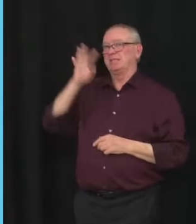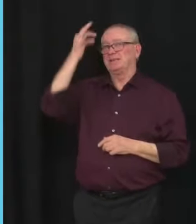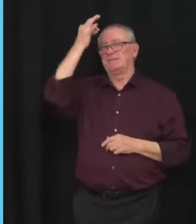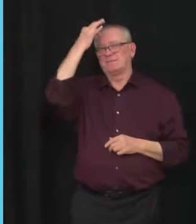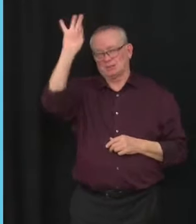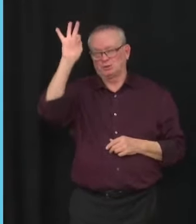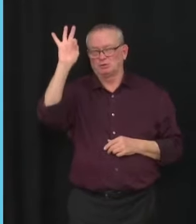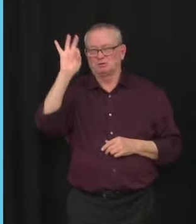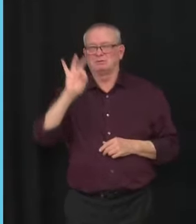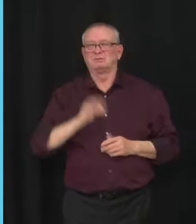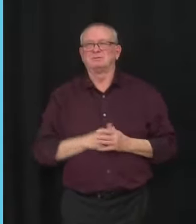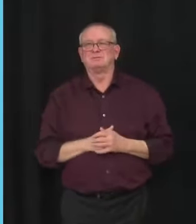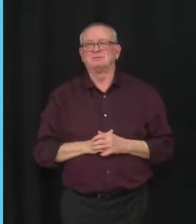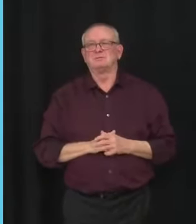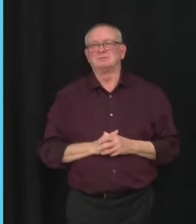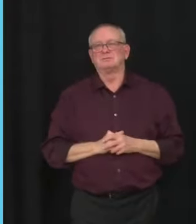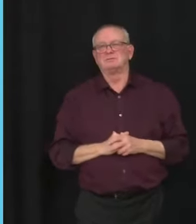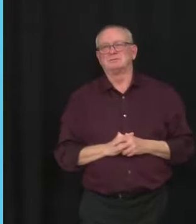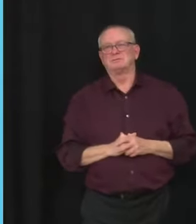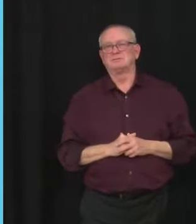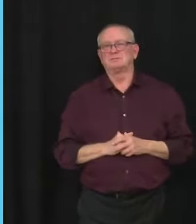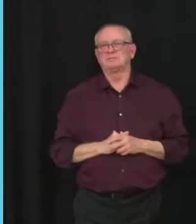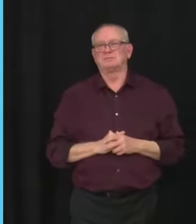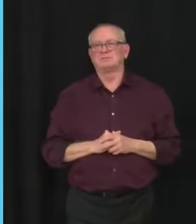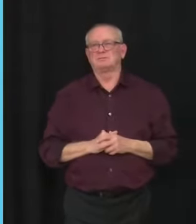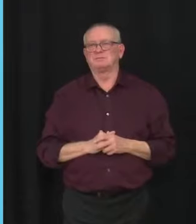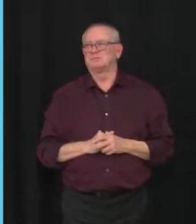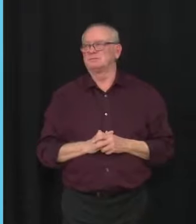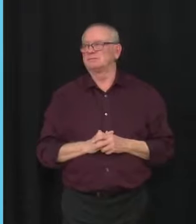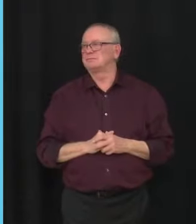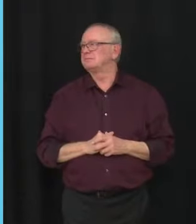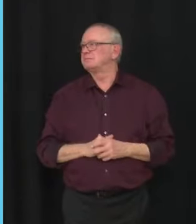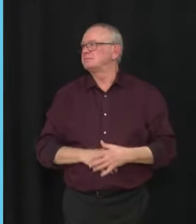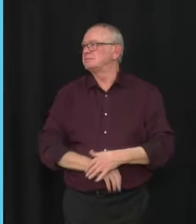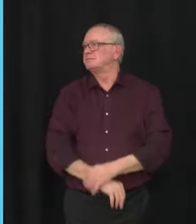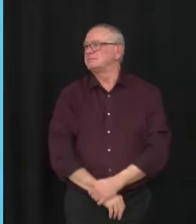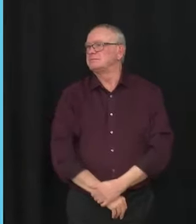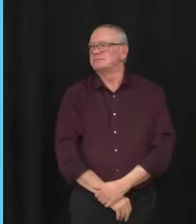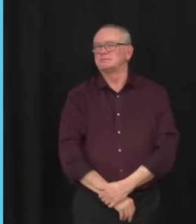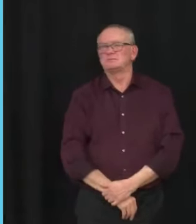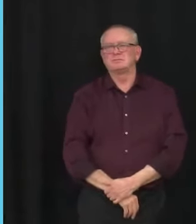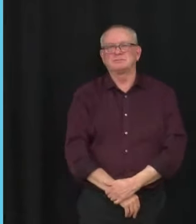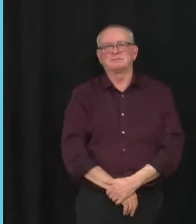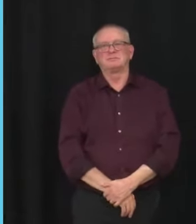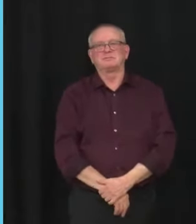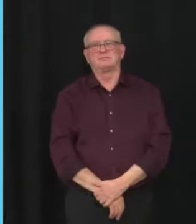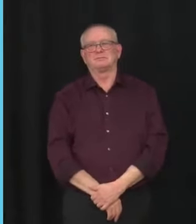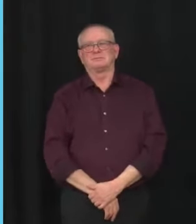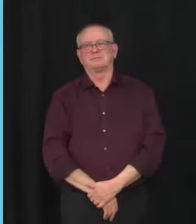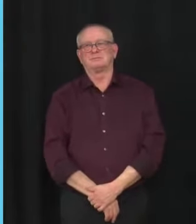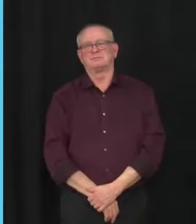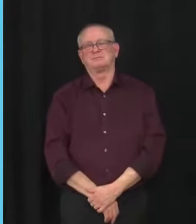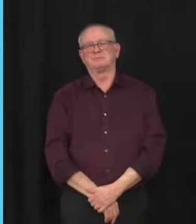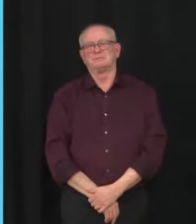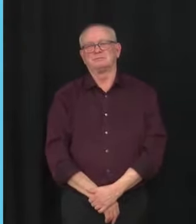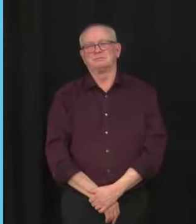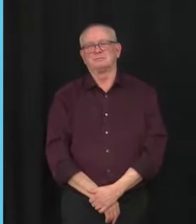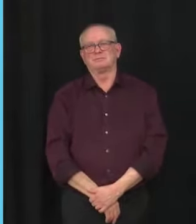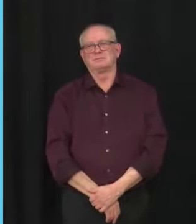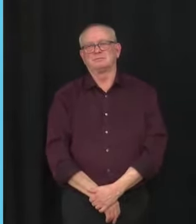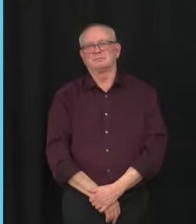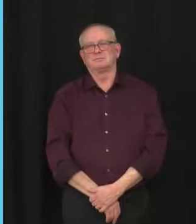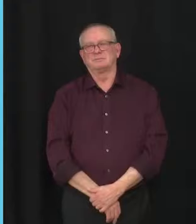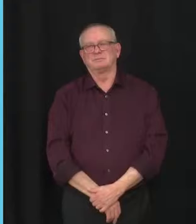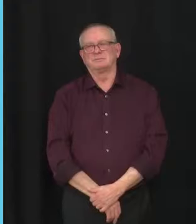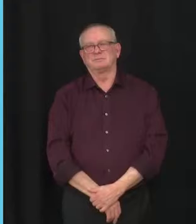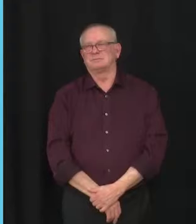programme d'exemption des restrictions? Effectivement. Le programme a été informé par la pression sur le système de santé sur les hôpitaux,